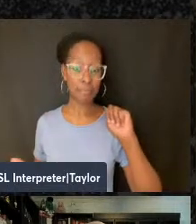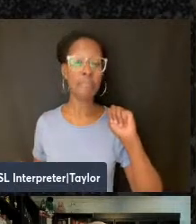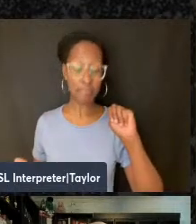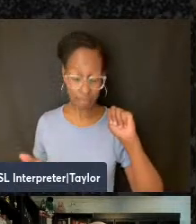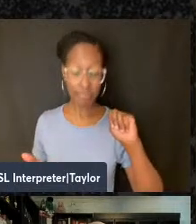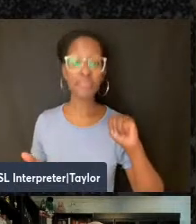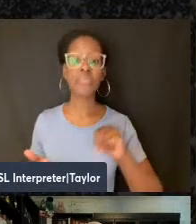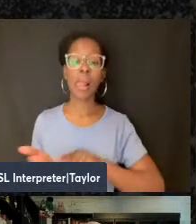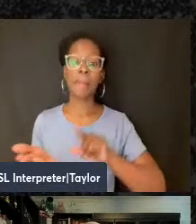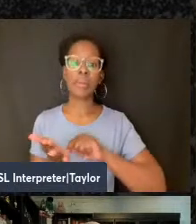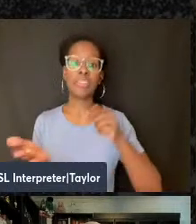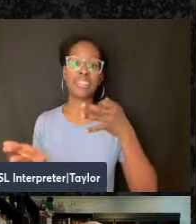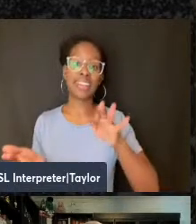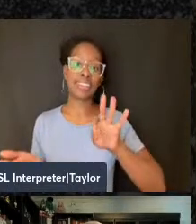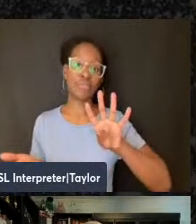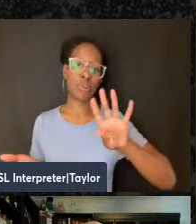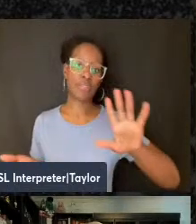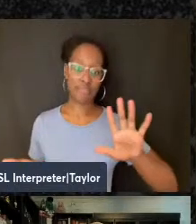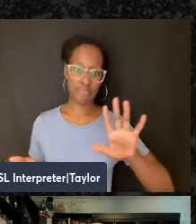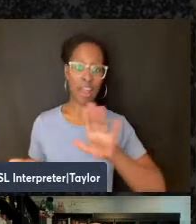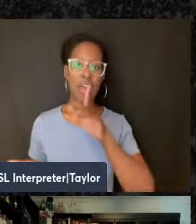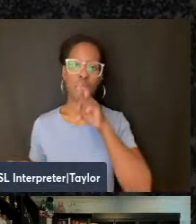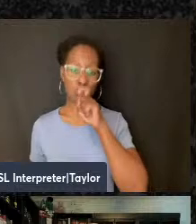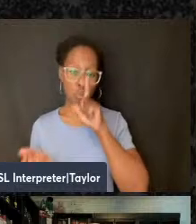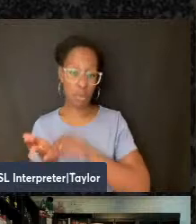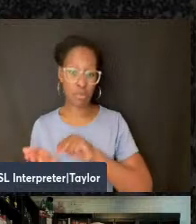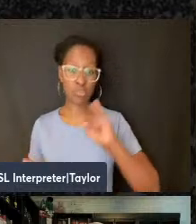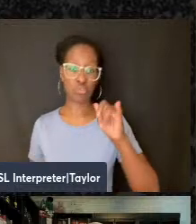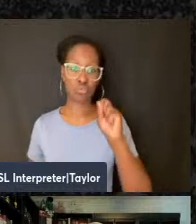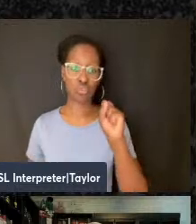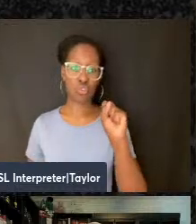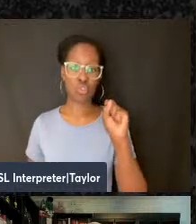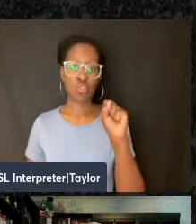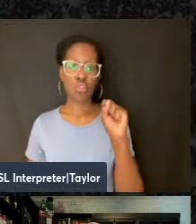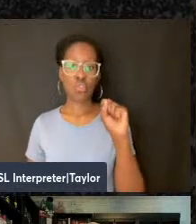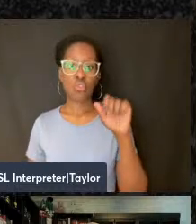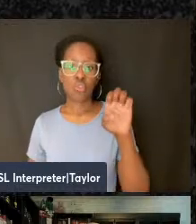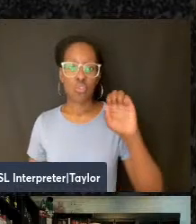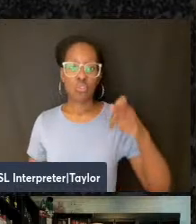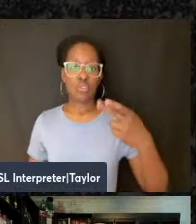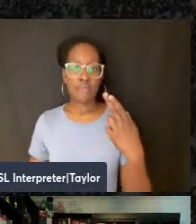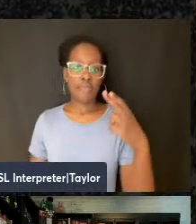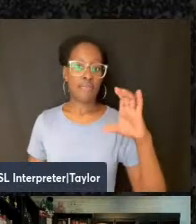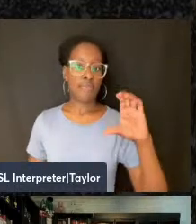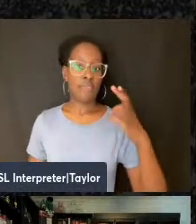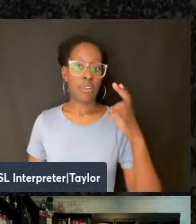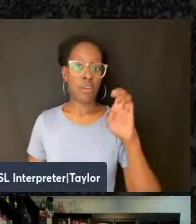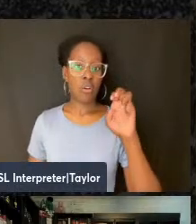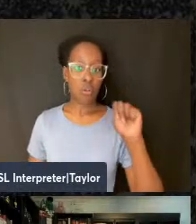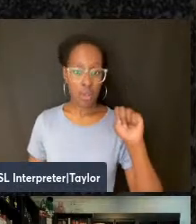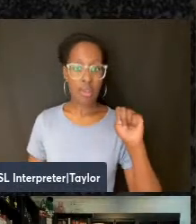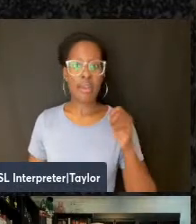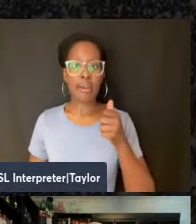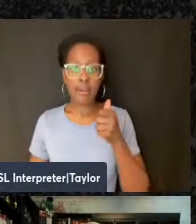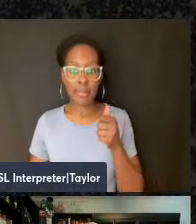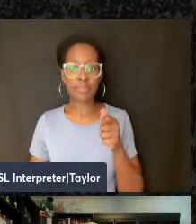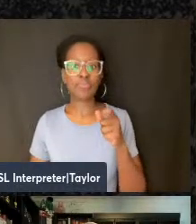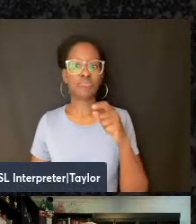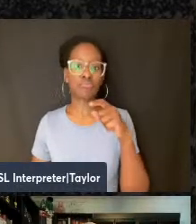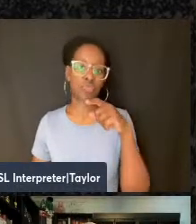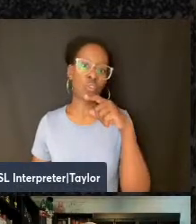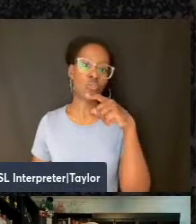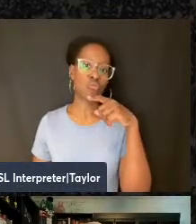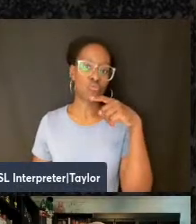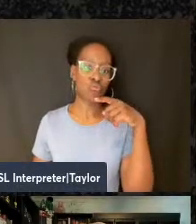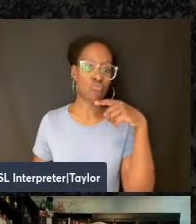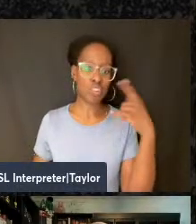in 1945 by Joseph Cohen, a Russian-American Jewish anarchist, which will only be appearing published